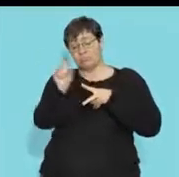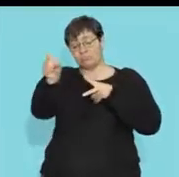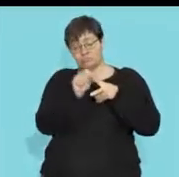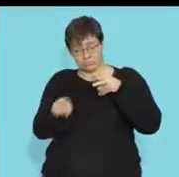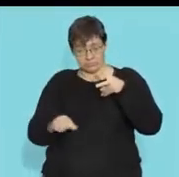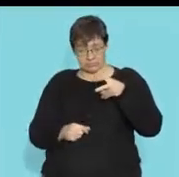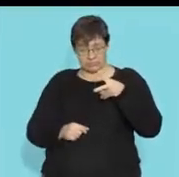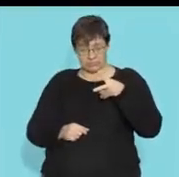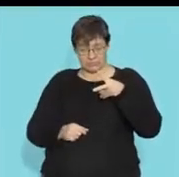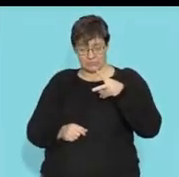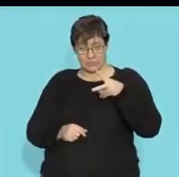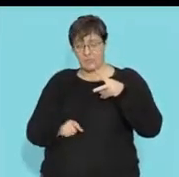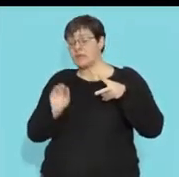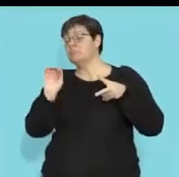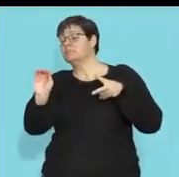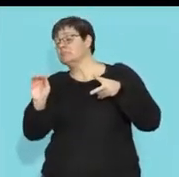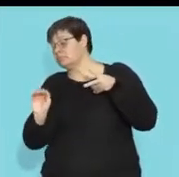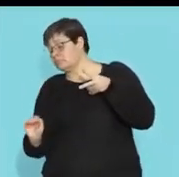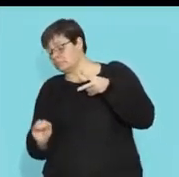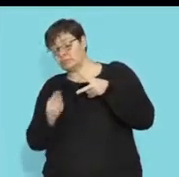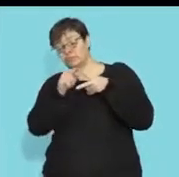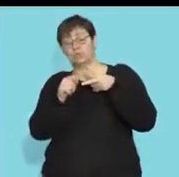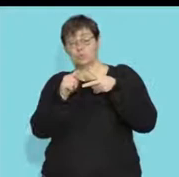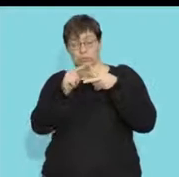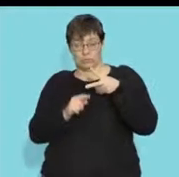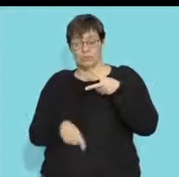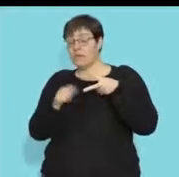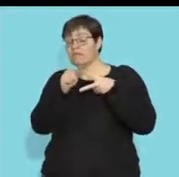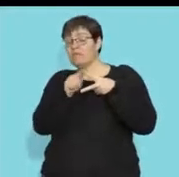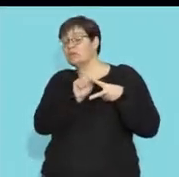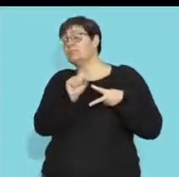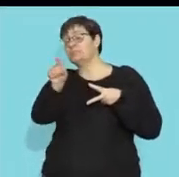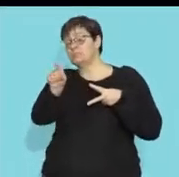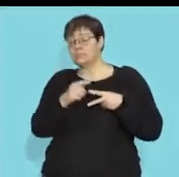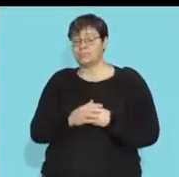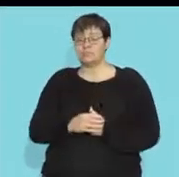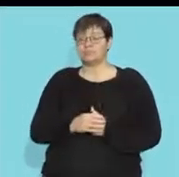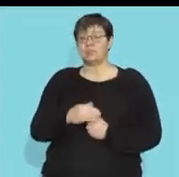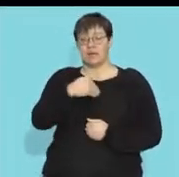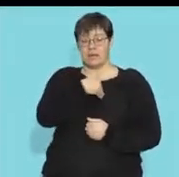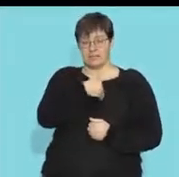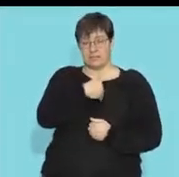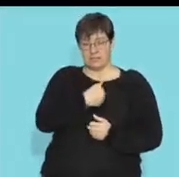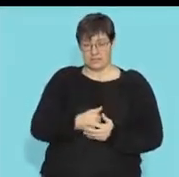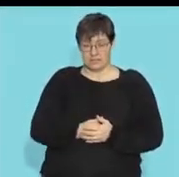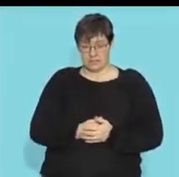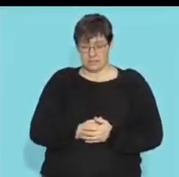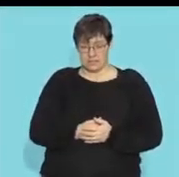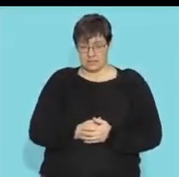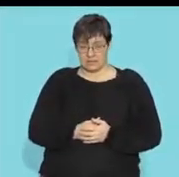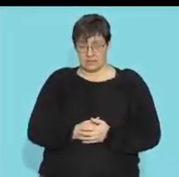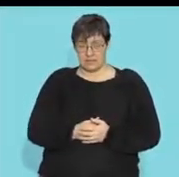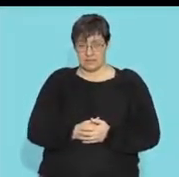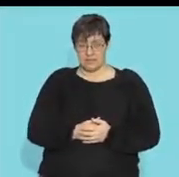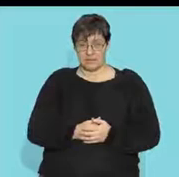organs that it's going to trigger the first organ it says it goes to the heart all